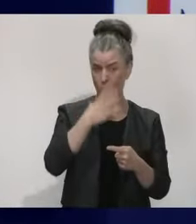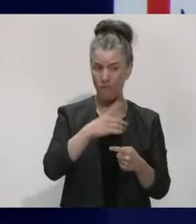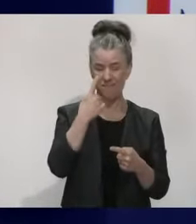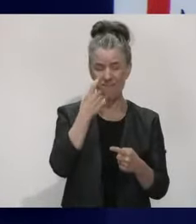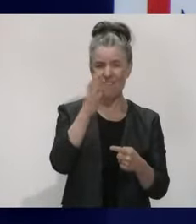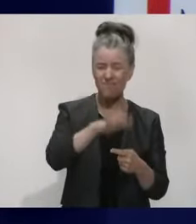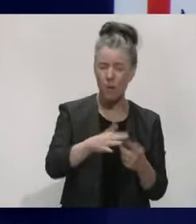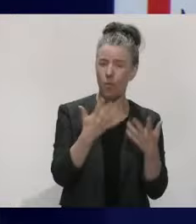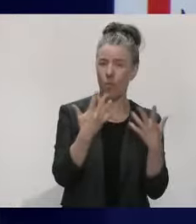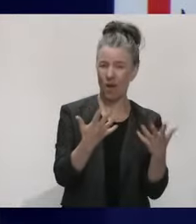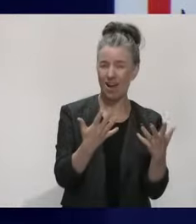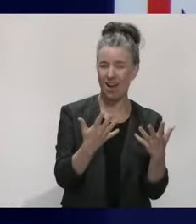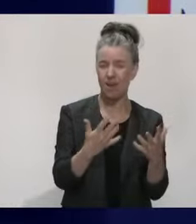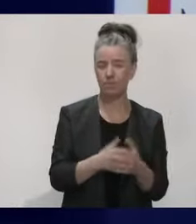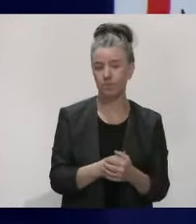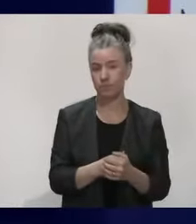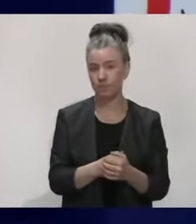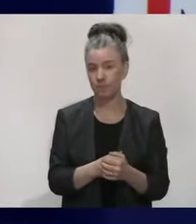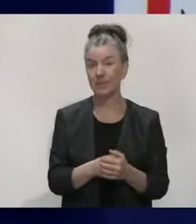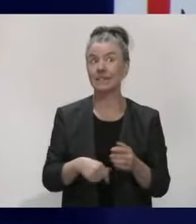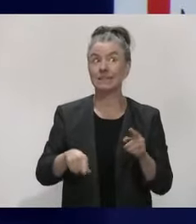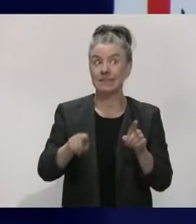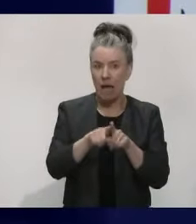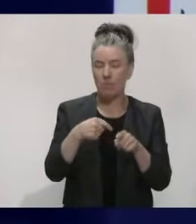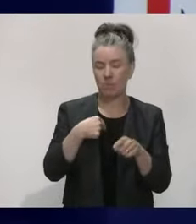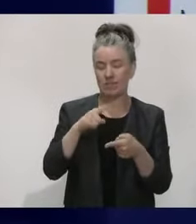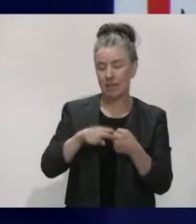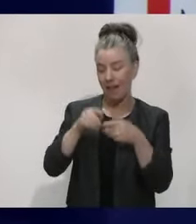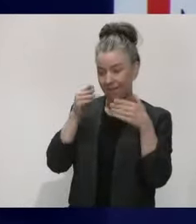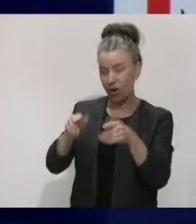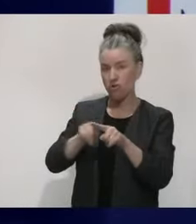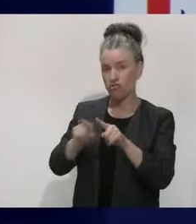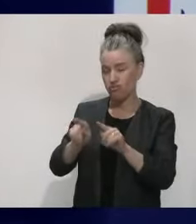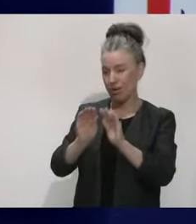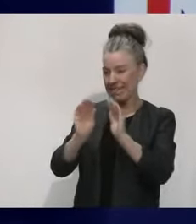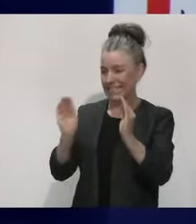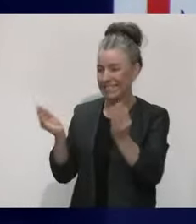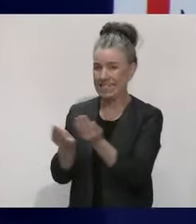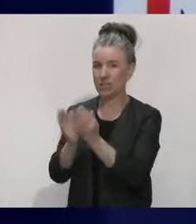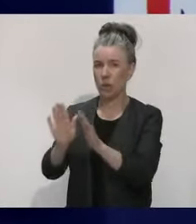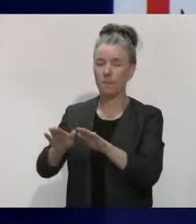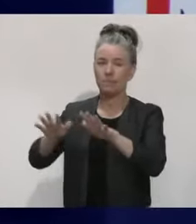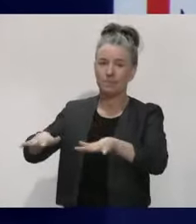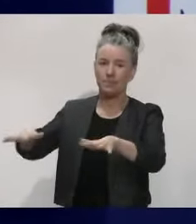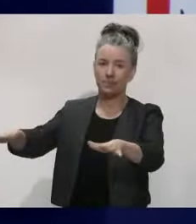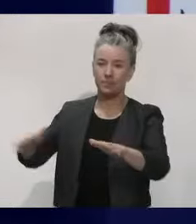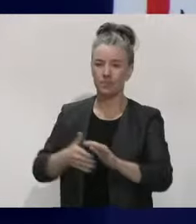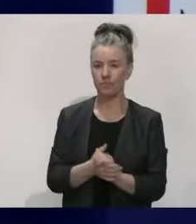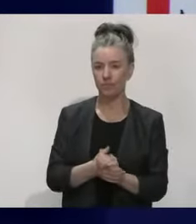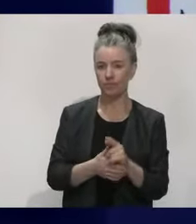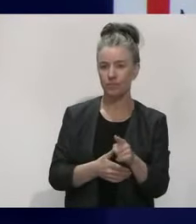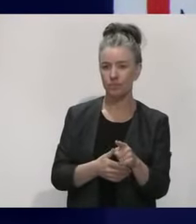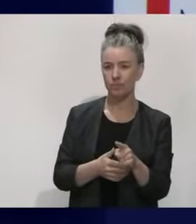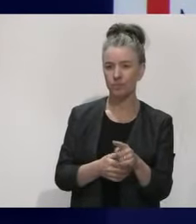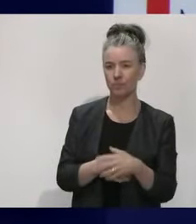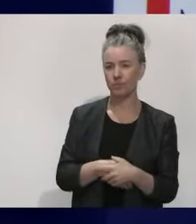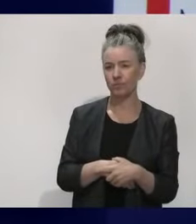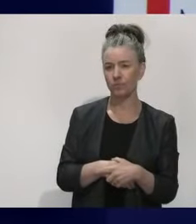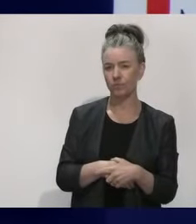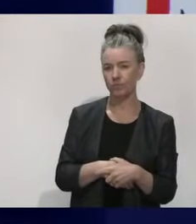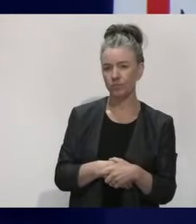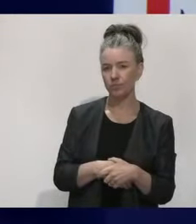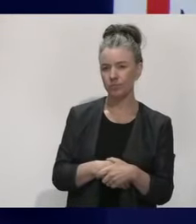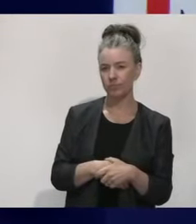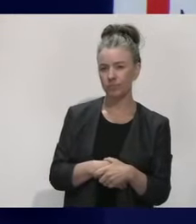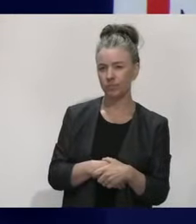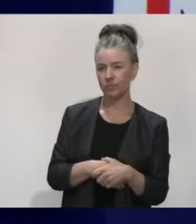the source, just as we are intent on containing the outbreak. Okay, we'll come over again. During the first wave between March and June, returnees came across the border